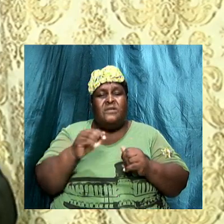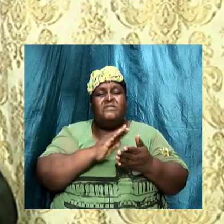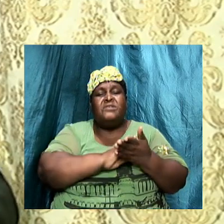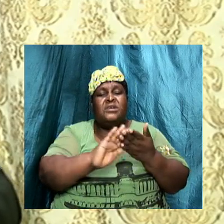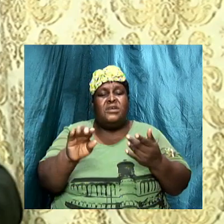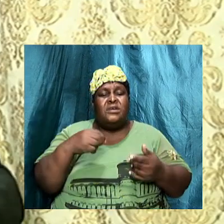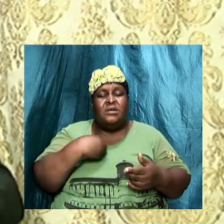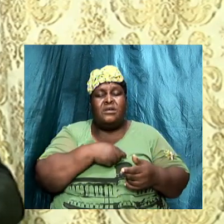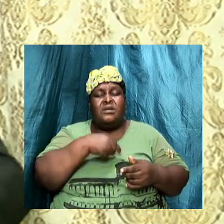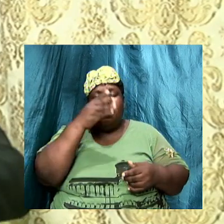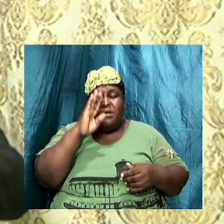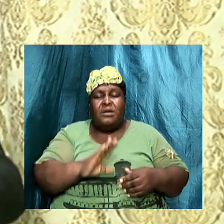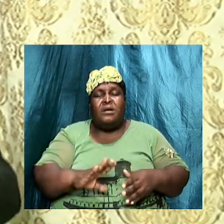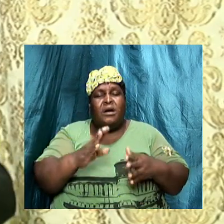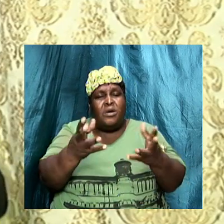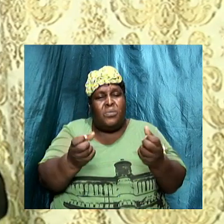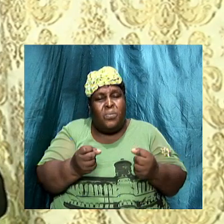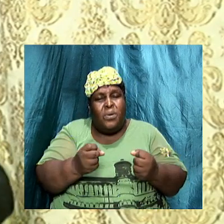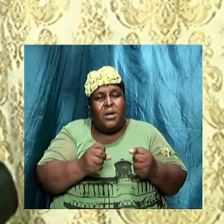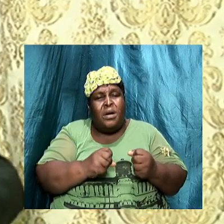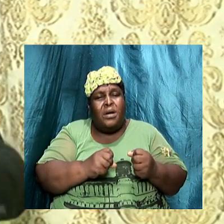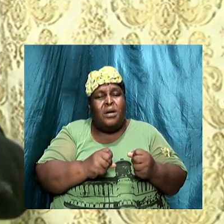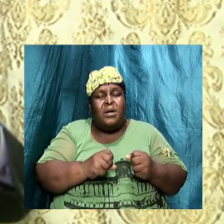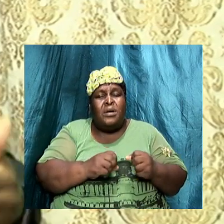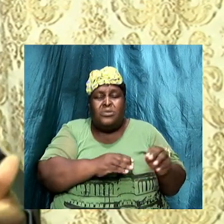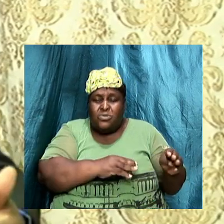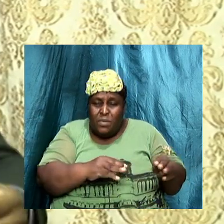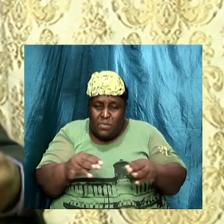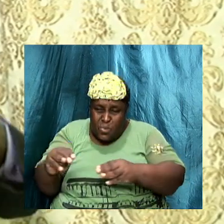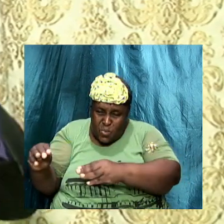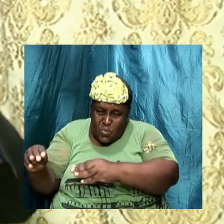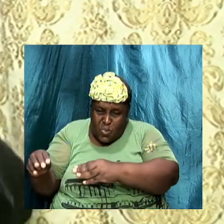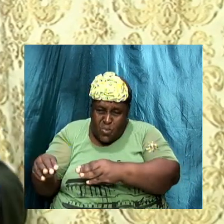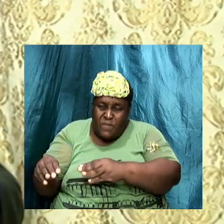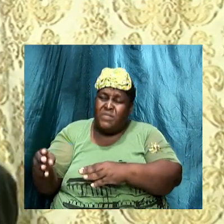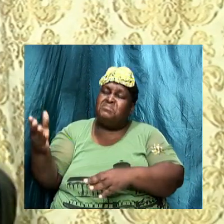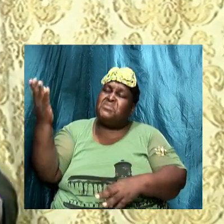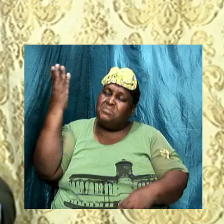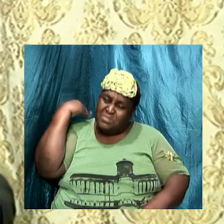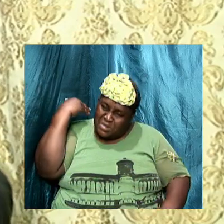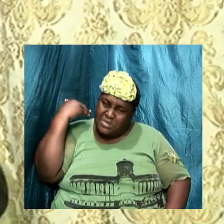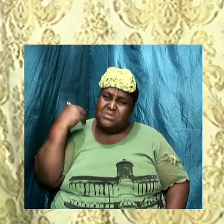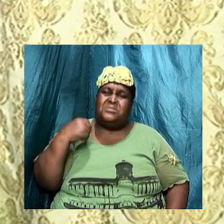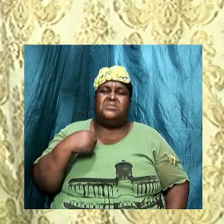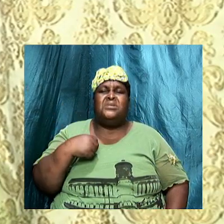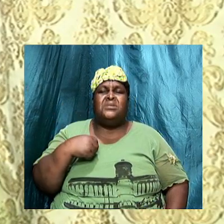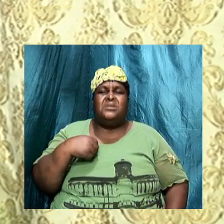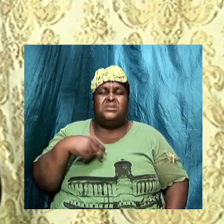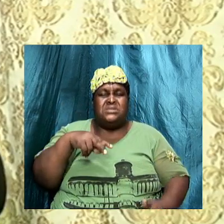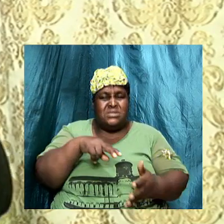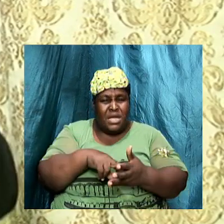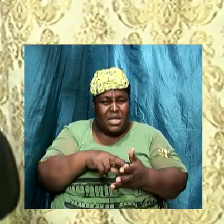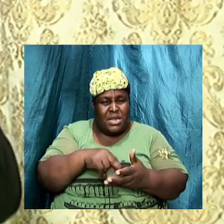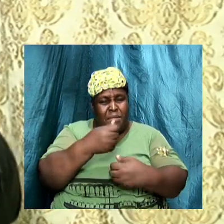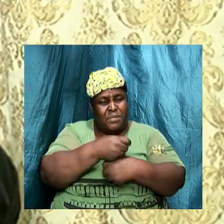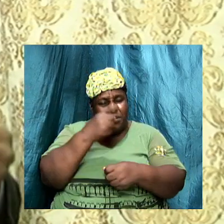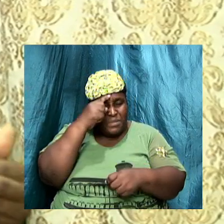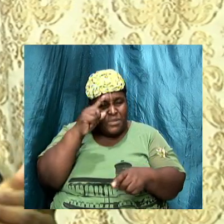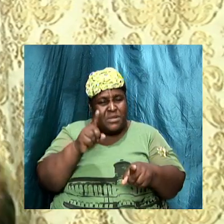us to move past that and get to the point where we can stand and make the decision to say that